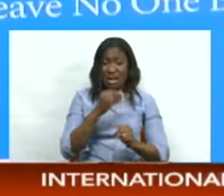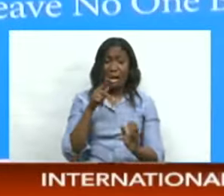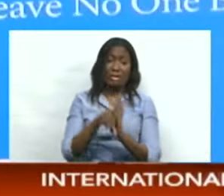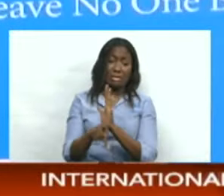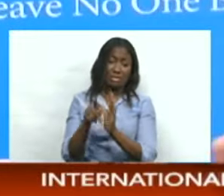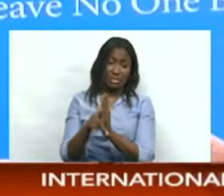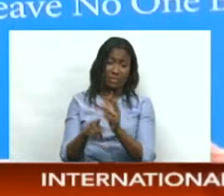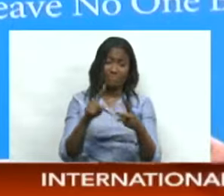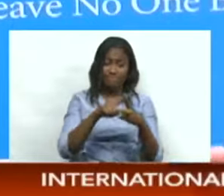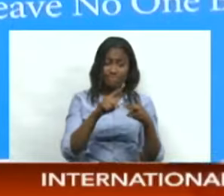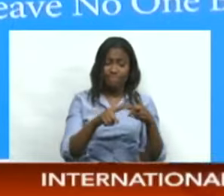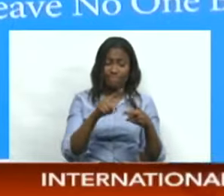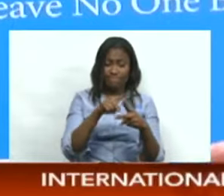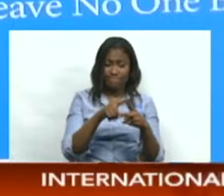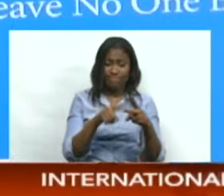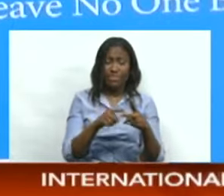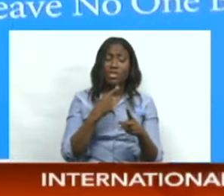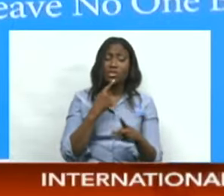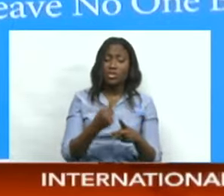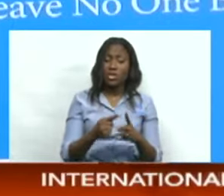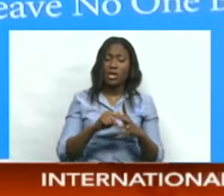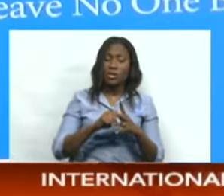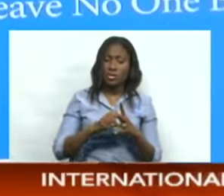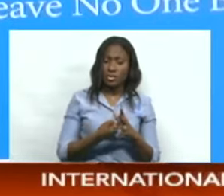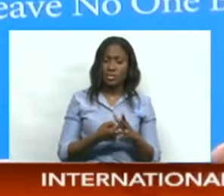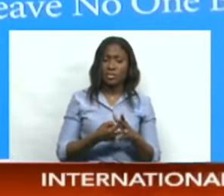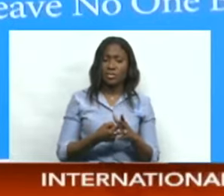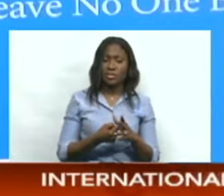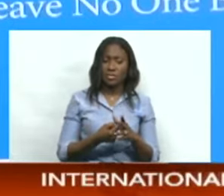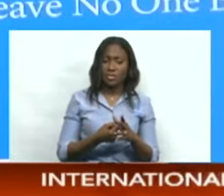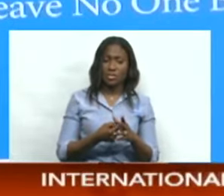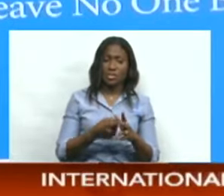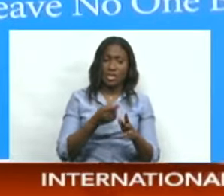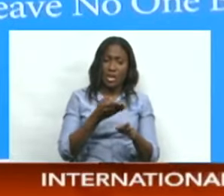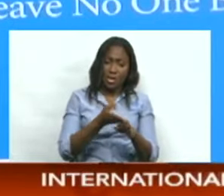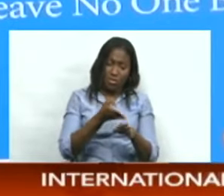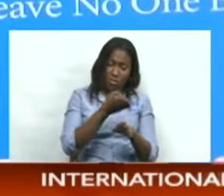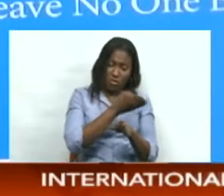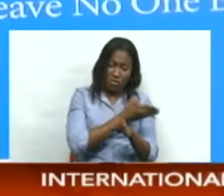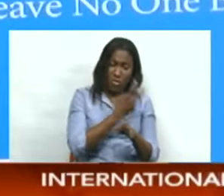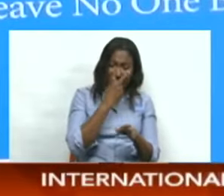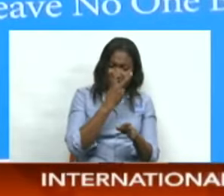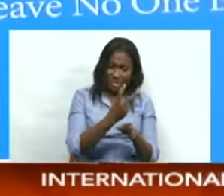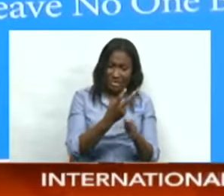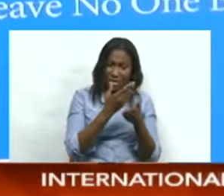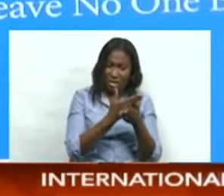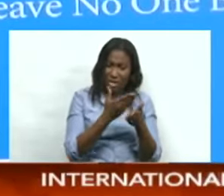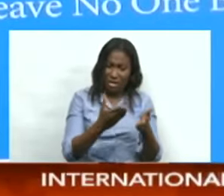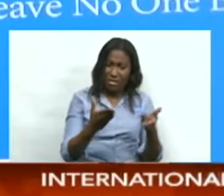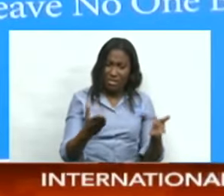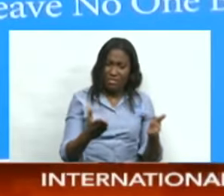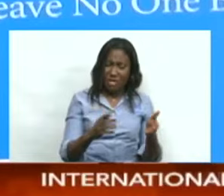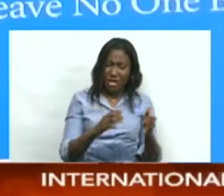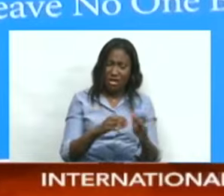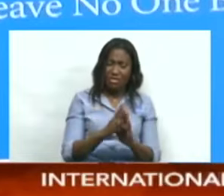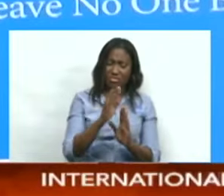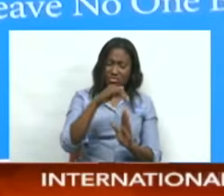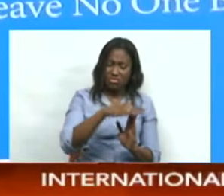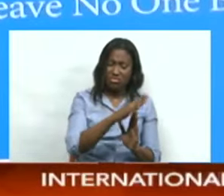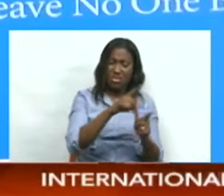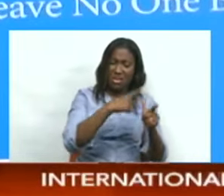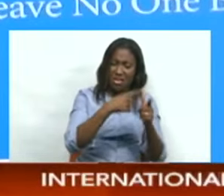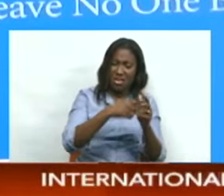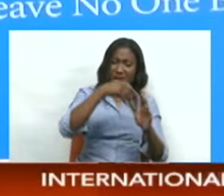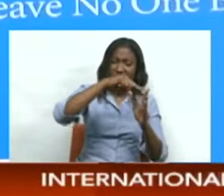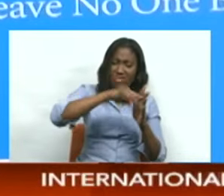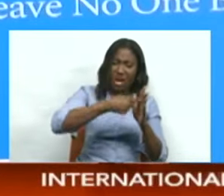It starts much earlier before the actual incident and the worst possible incidents happen.